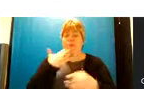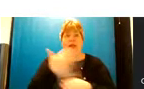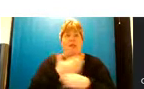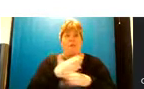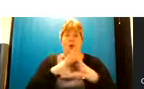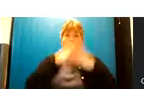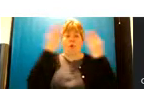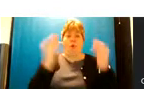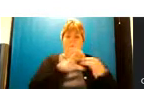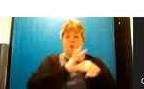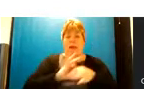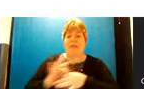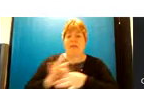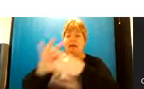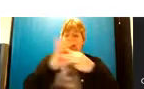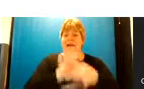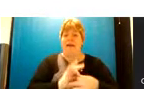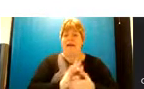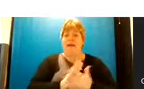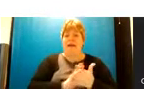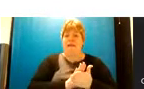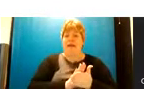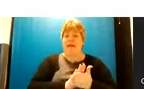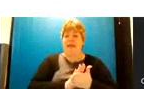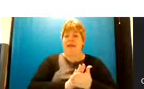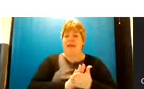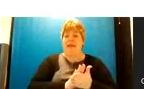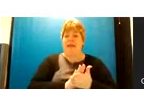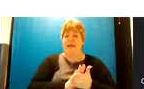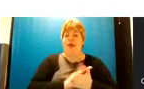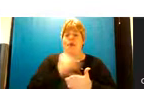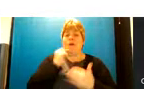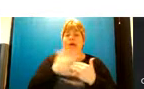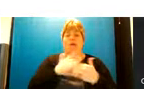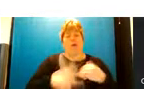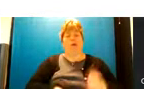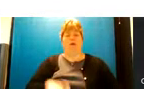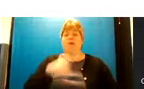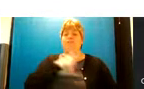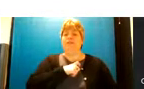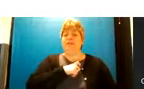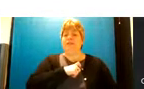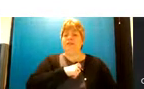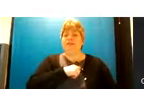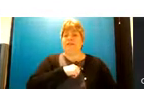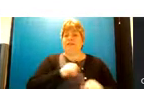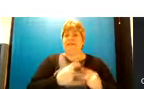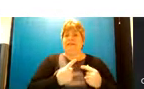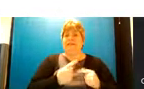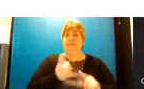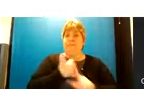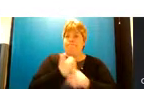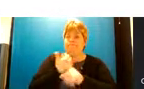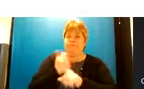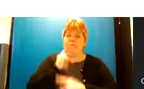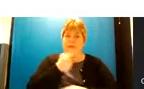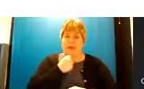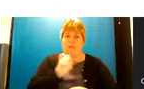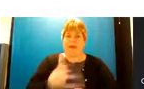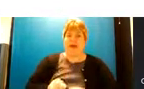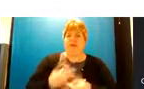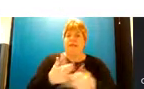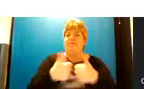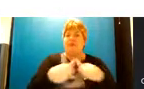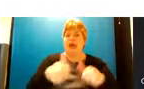together mean that um we have a really we can we can be more confident in our in our different levels of support for people we can deliver the